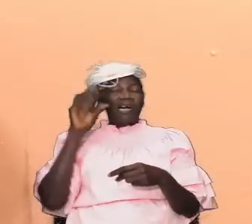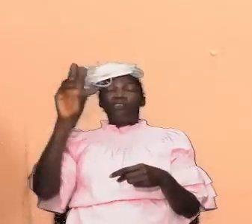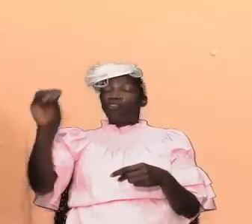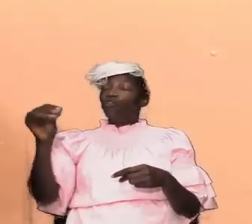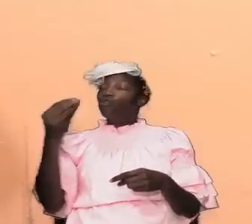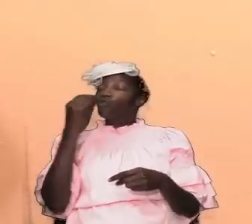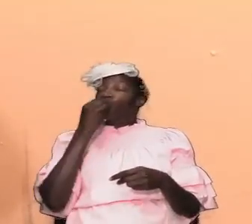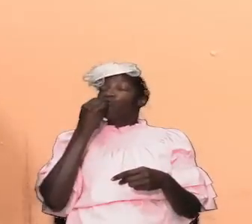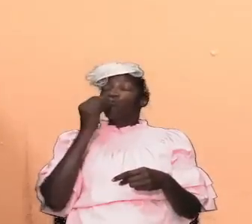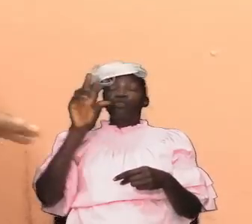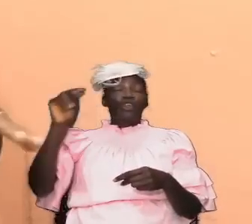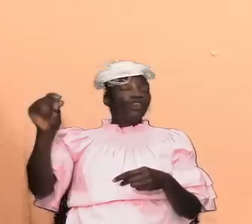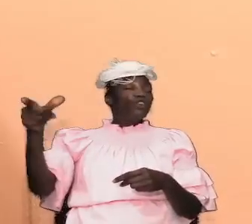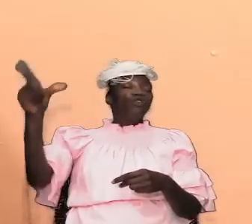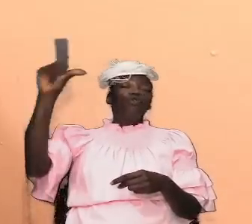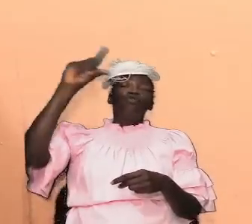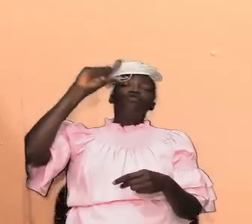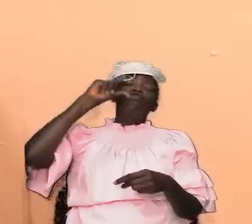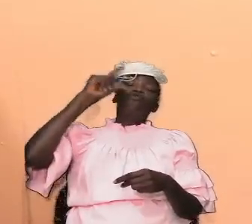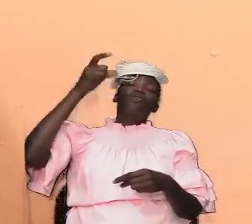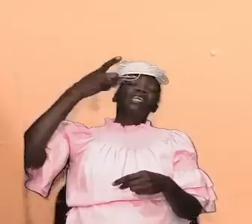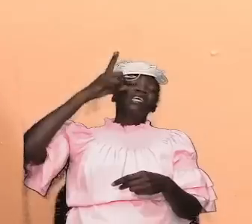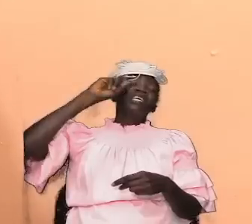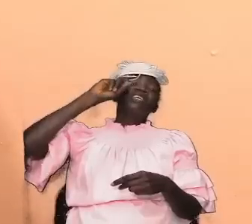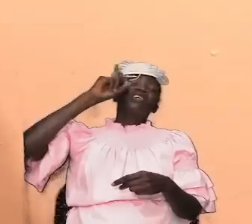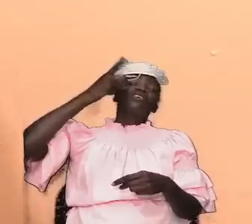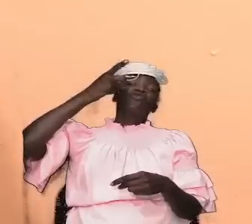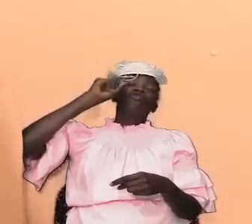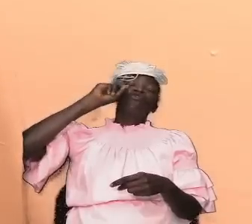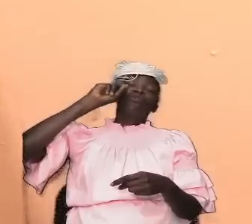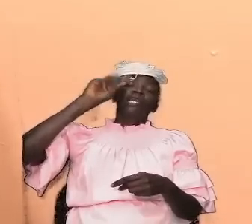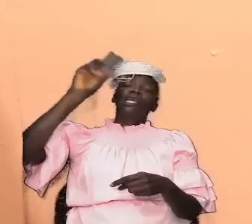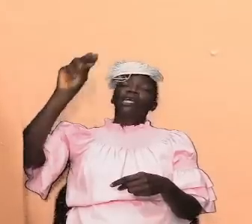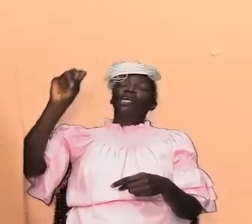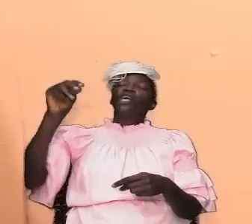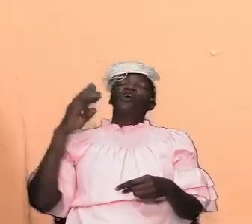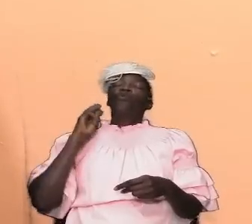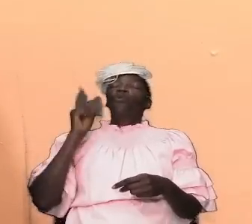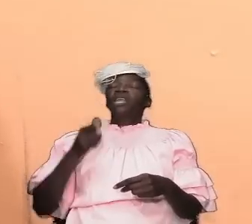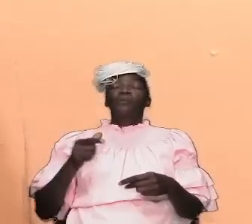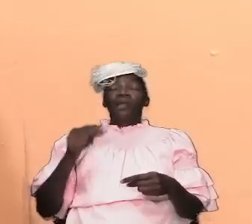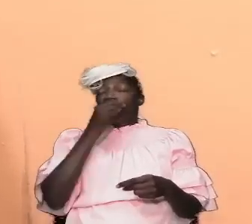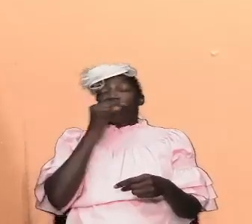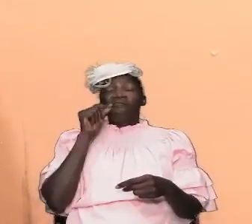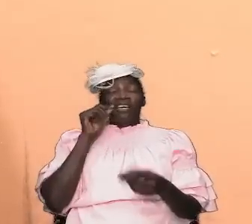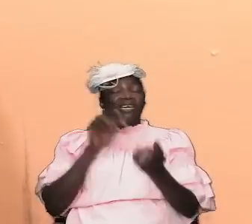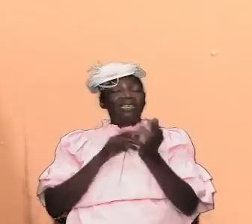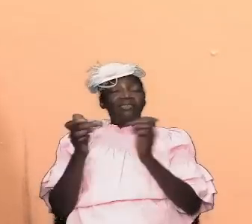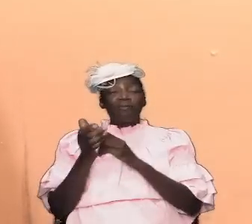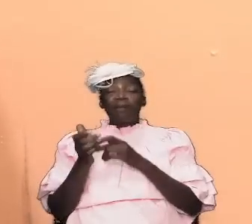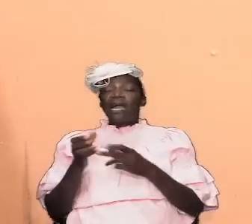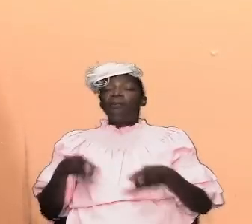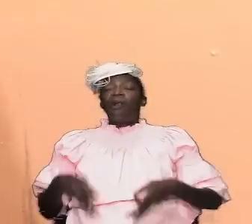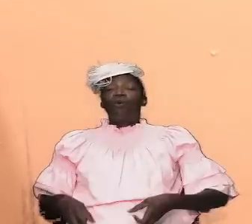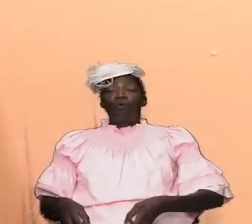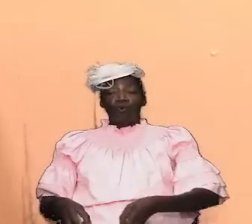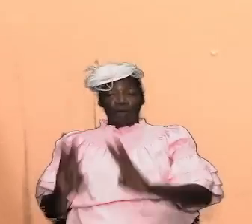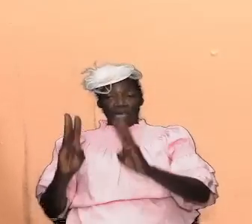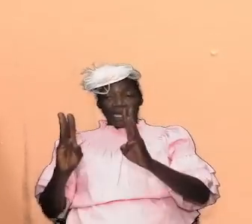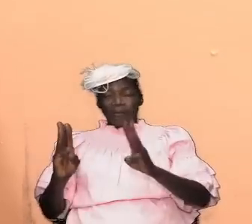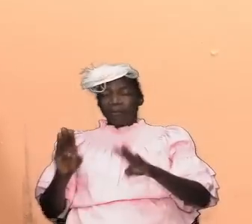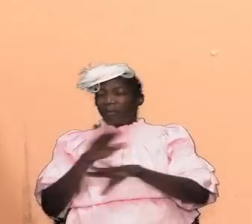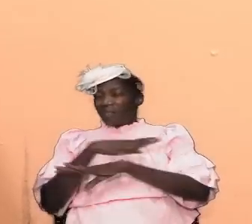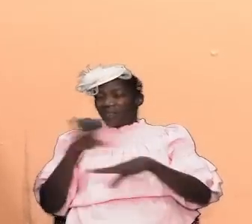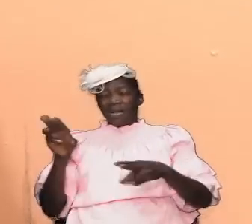pleasant food no pleasant drink and we will fast the bible way we're not going to just say we're not going to wear a certain